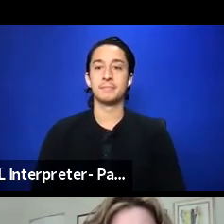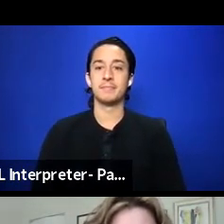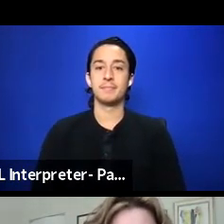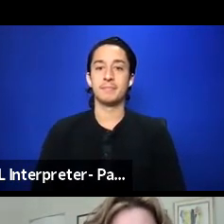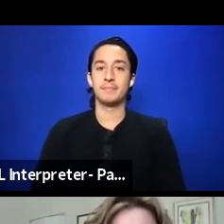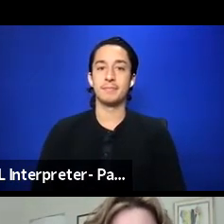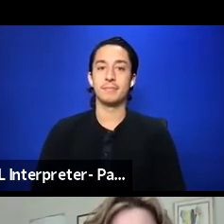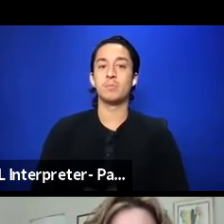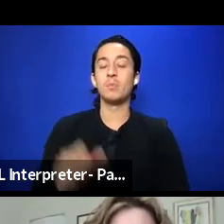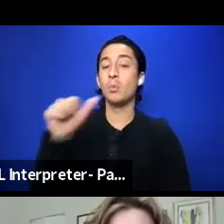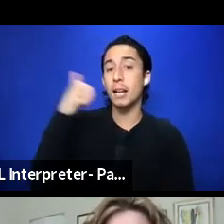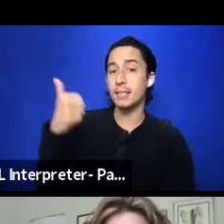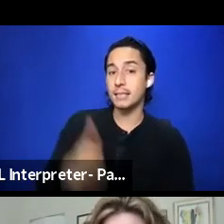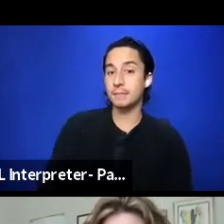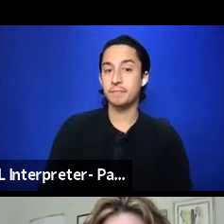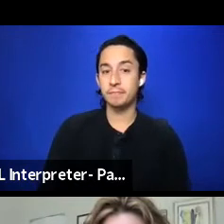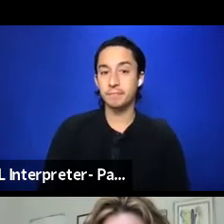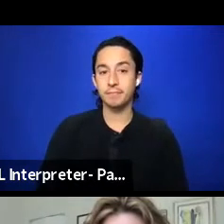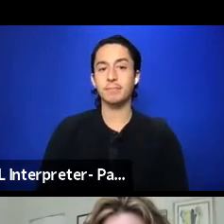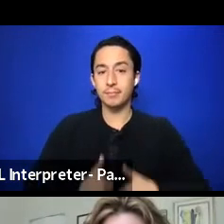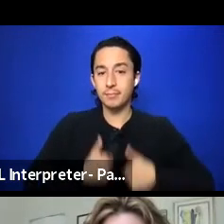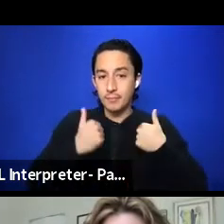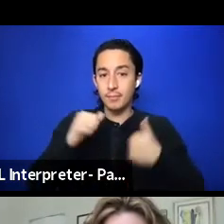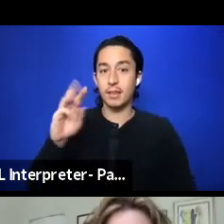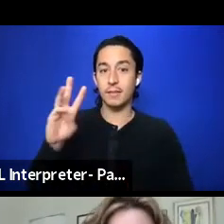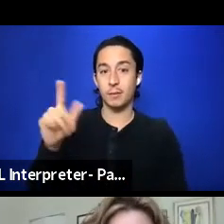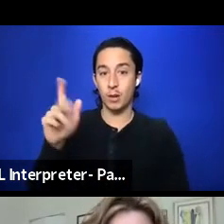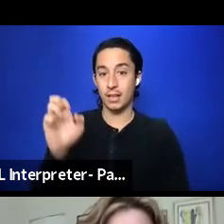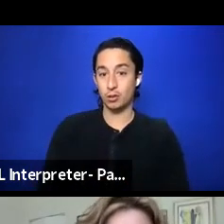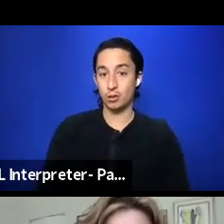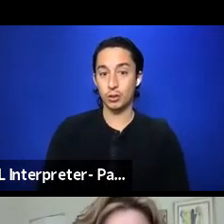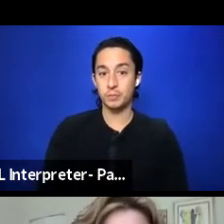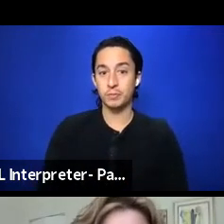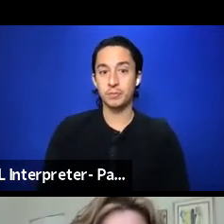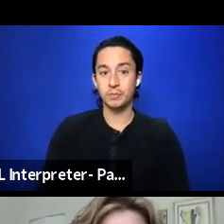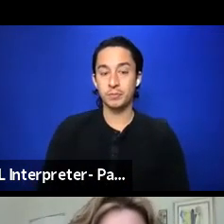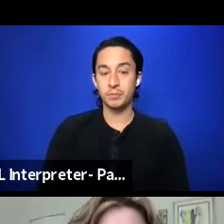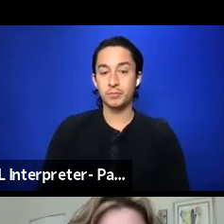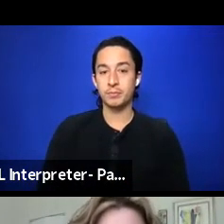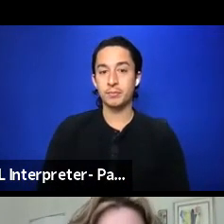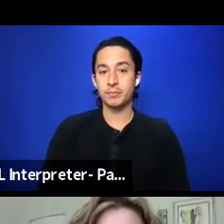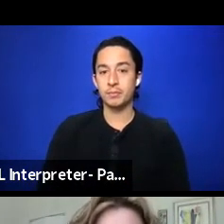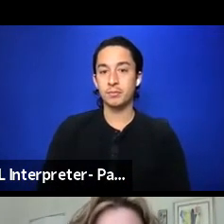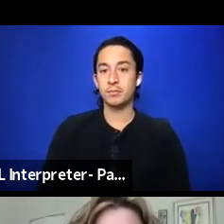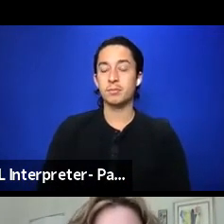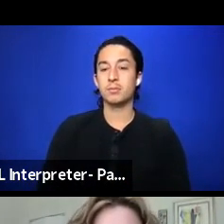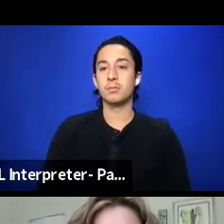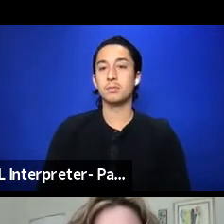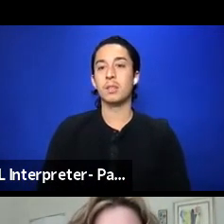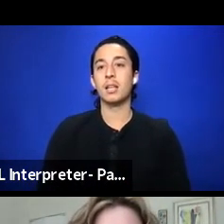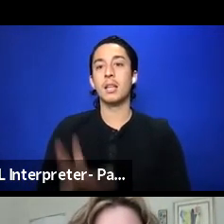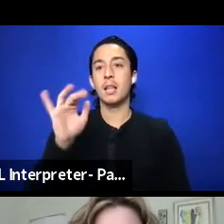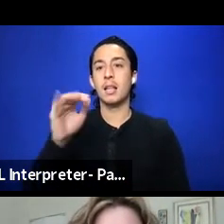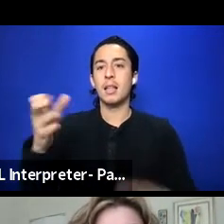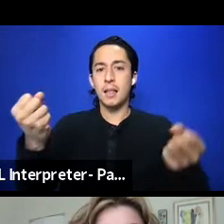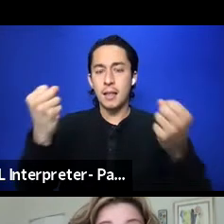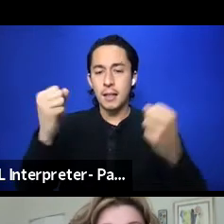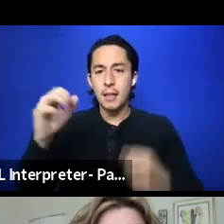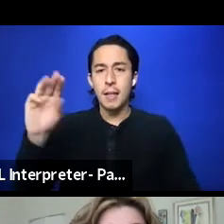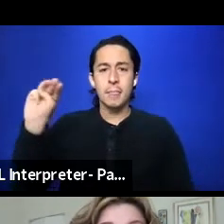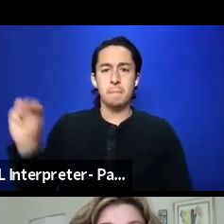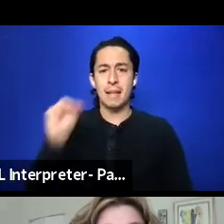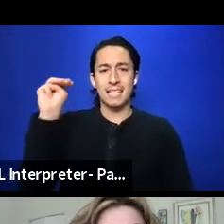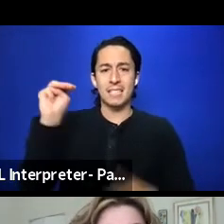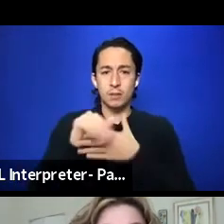what else? Everything's living wage, we're going to be committed differently. Spread the millions around so that it's not going to one theater company.